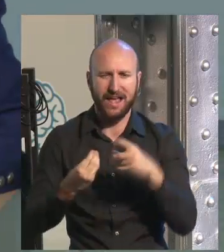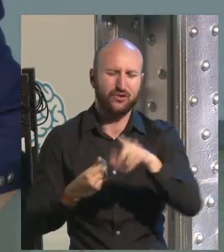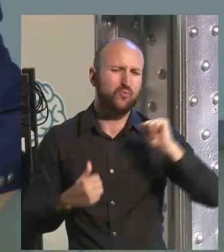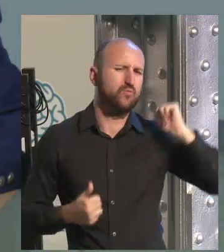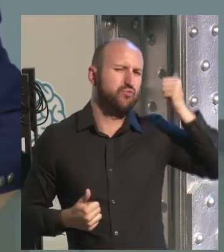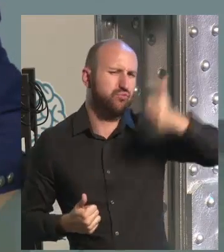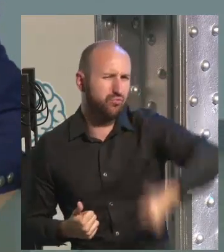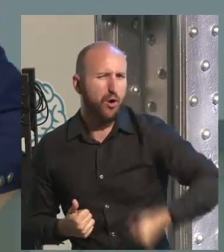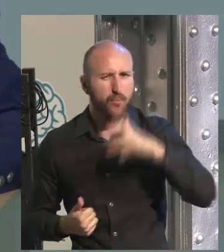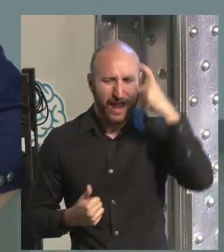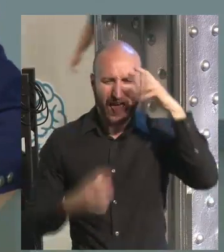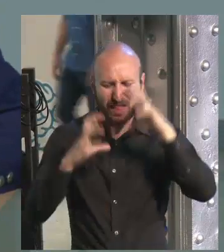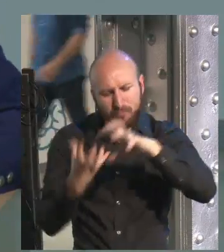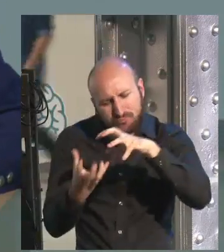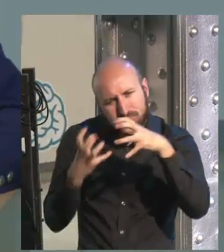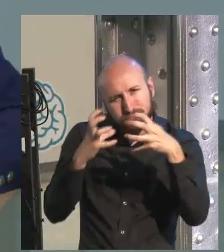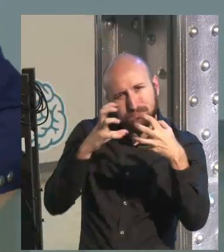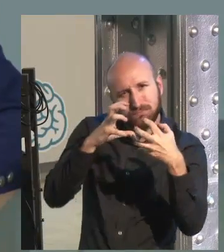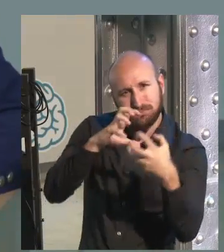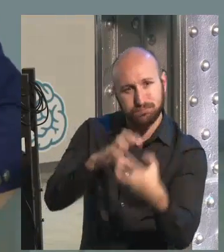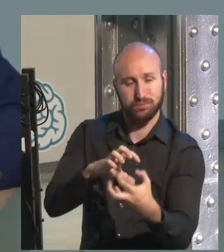before your brain is transformed,